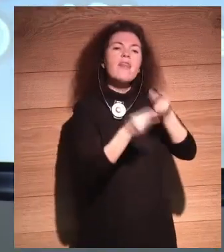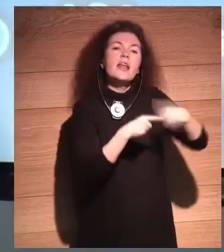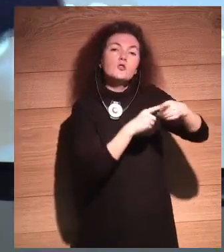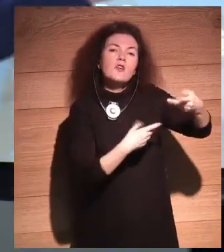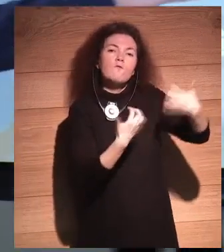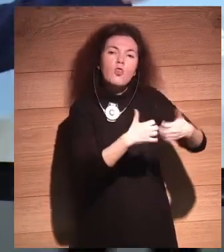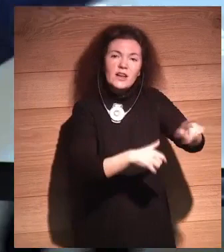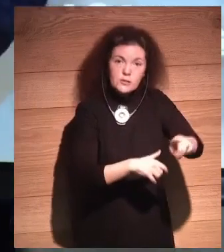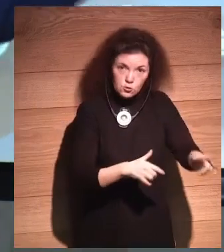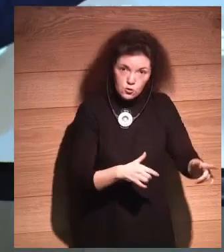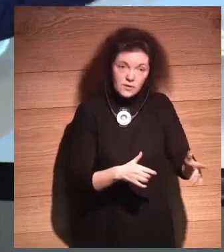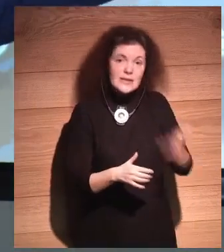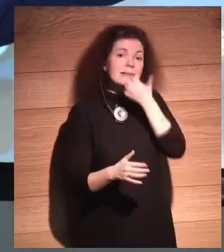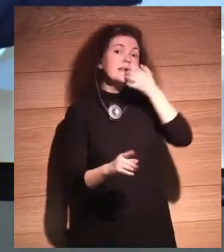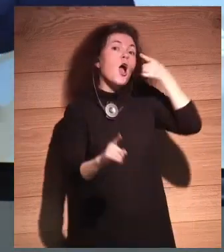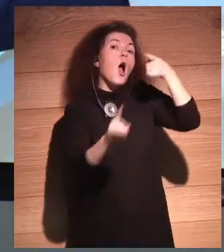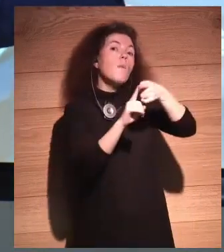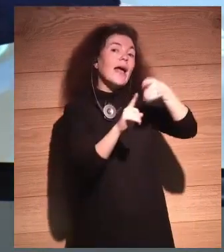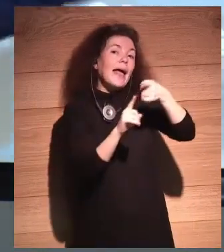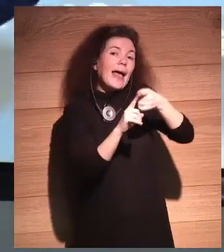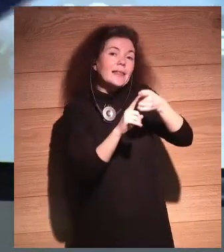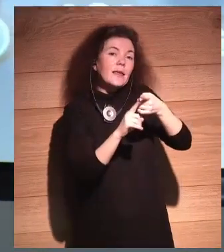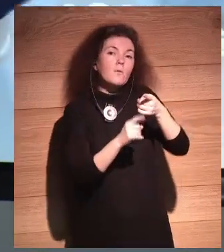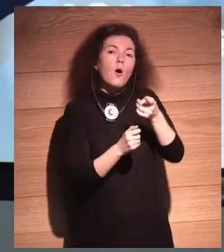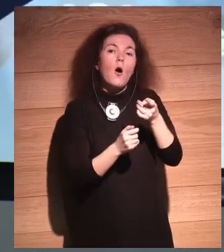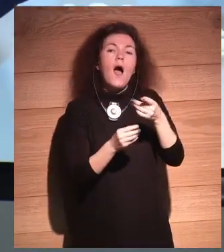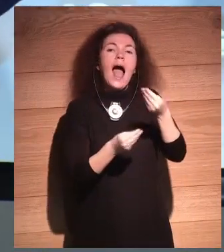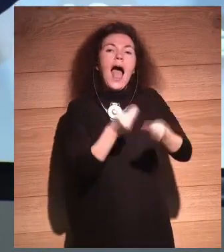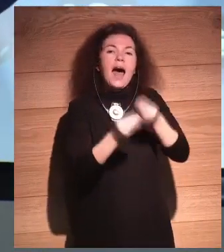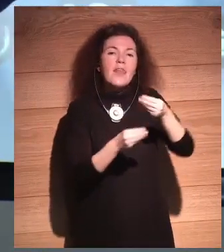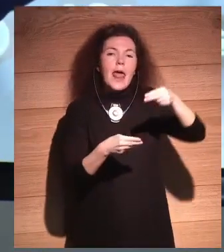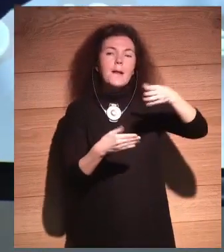to make paperclips, it will make paperclips from us, if it can.